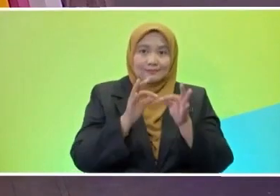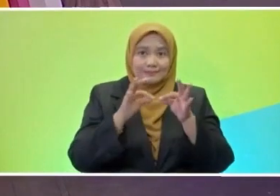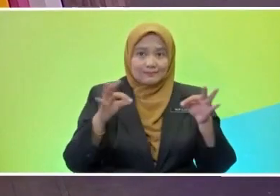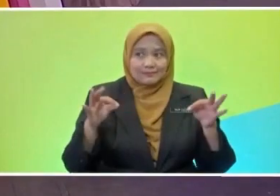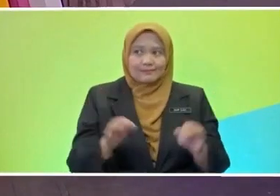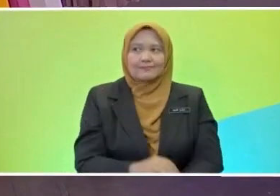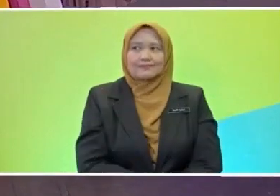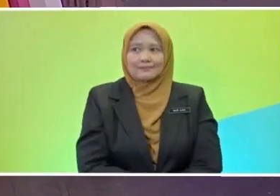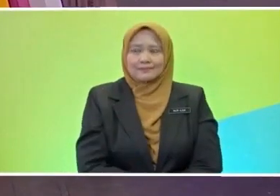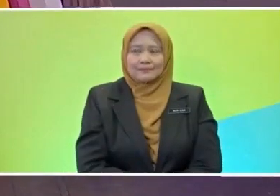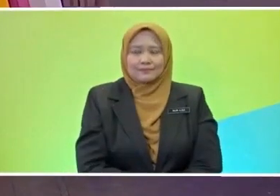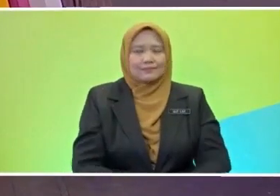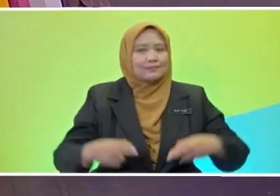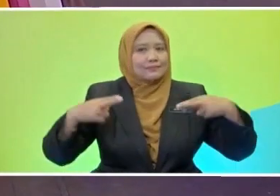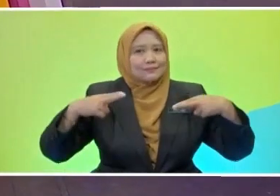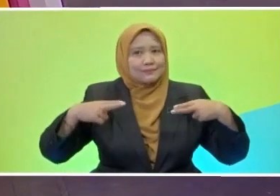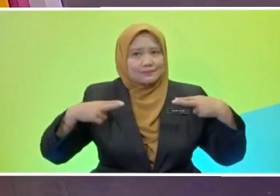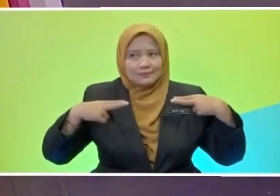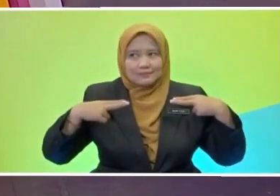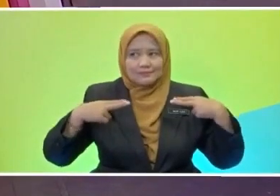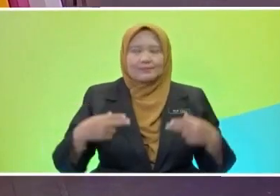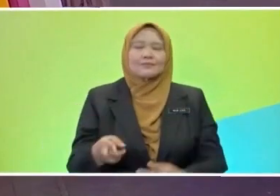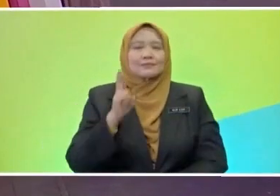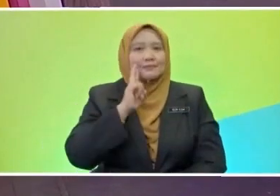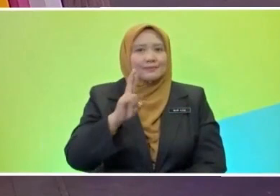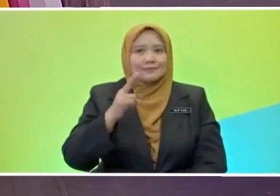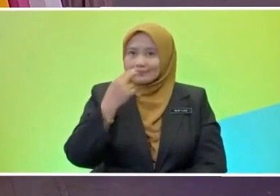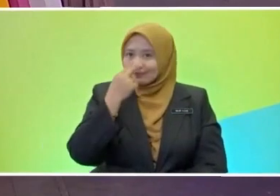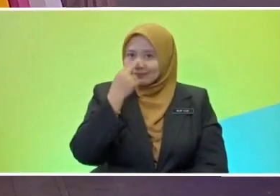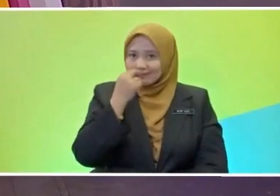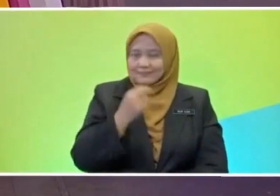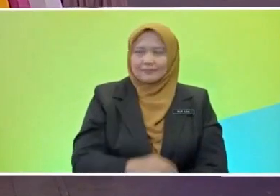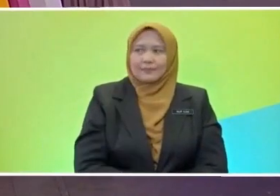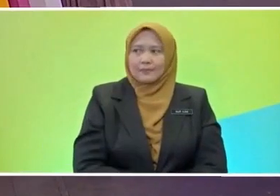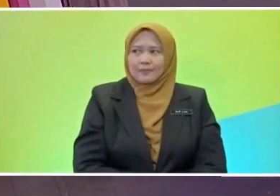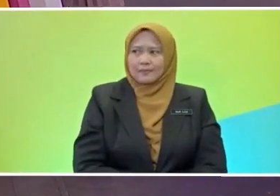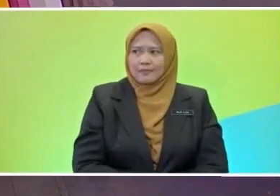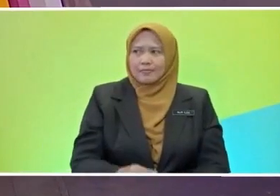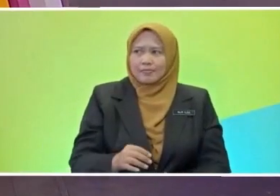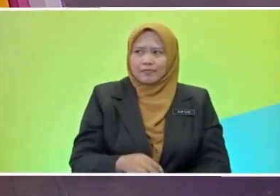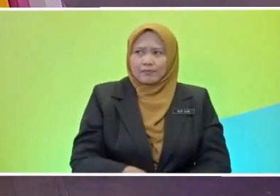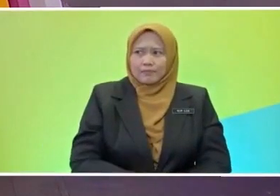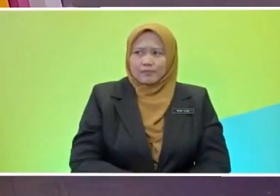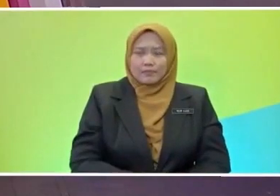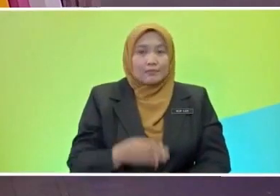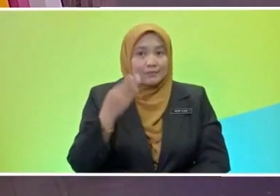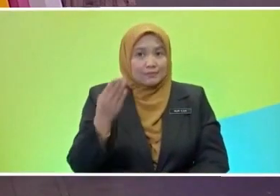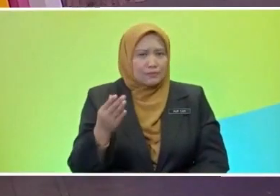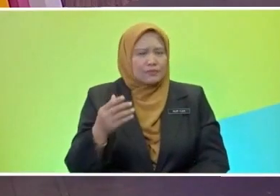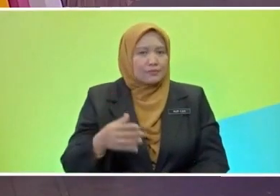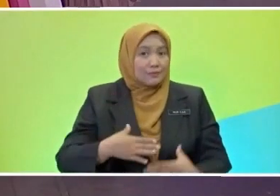Okay, holidays are fun. Chris, I'm just wondering, do you like holidays?